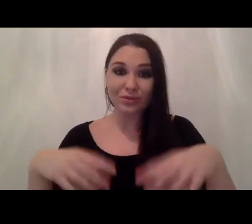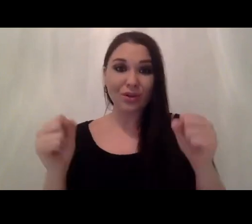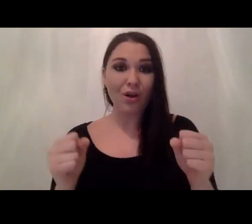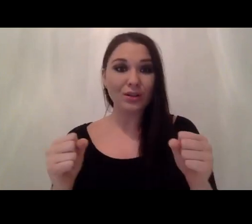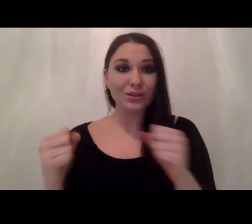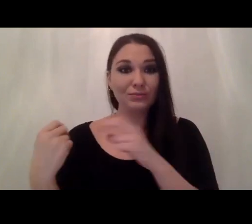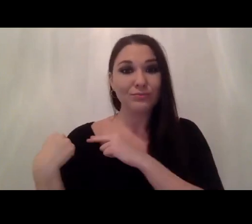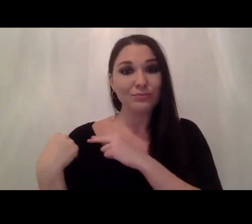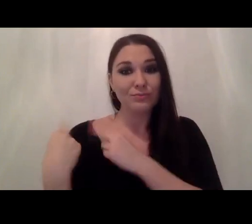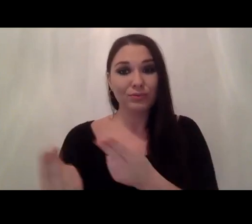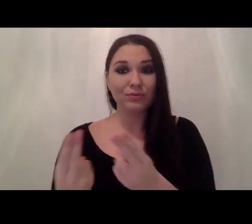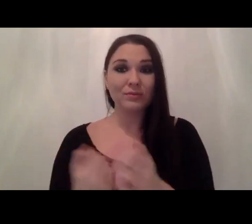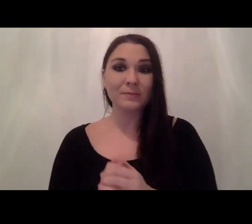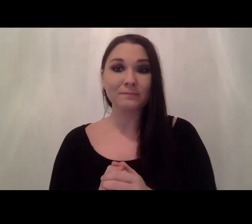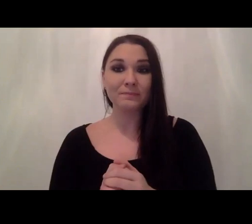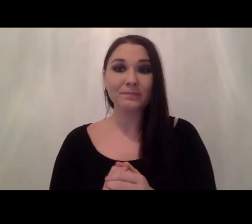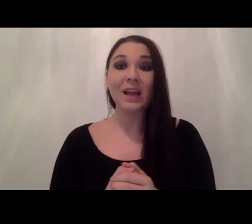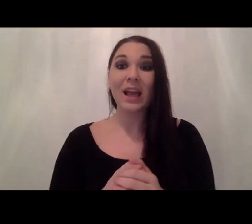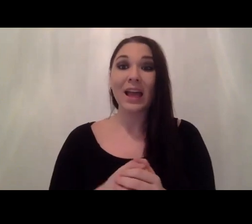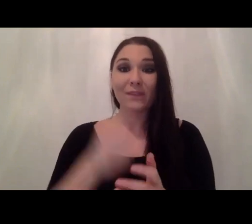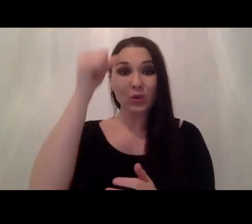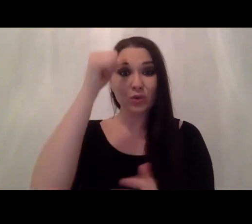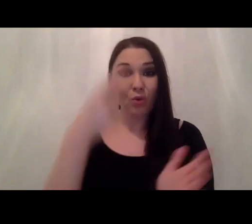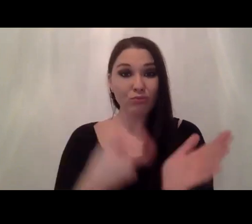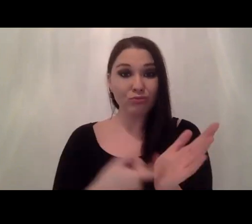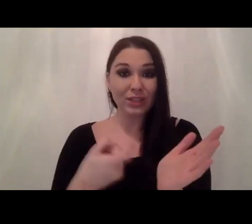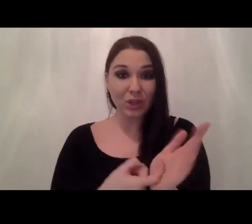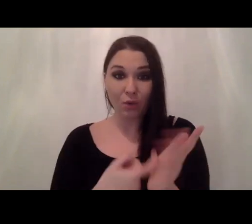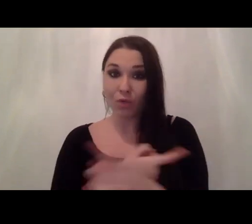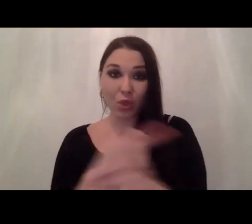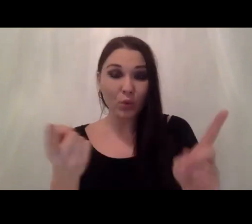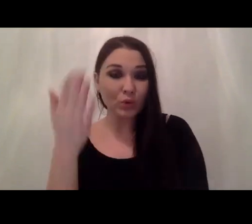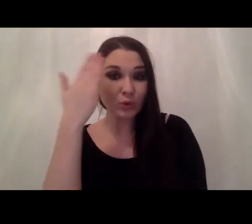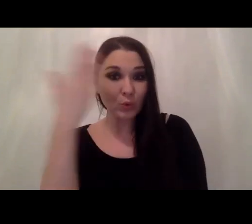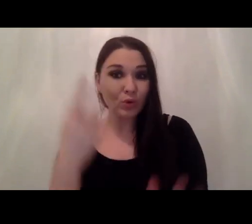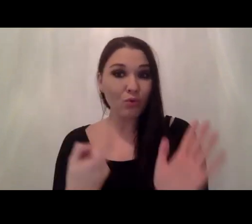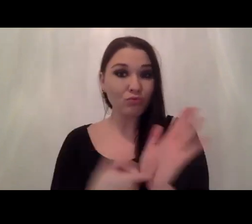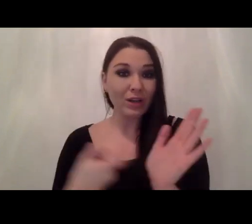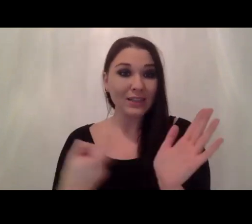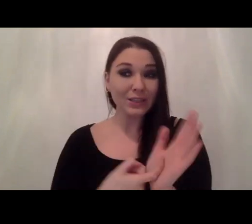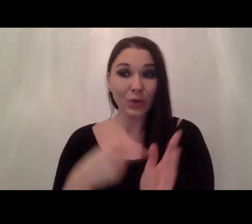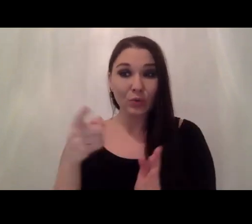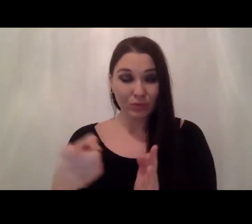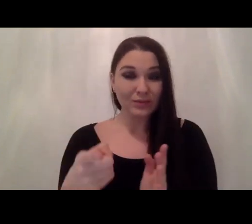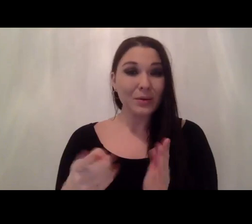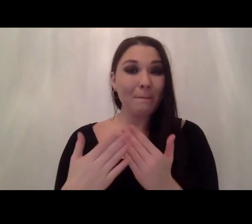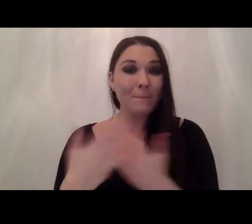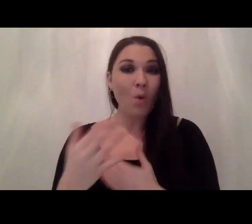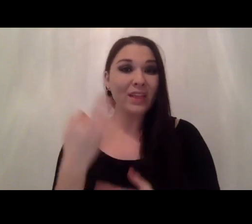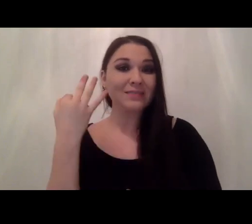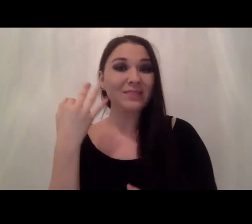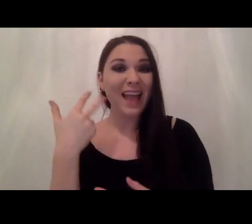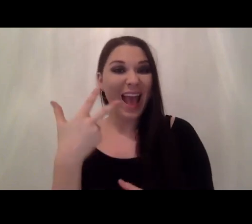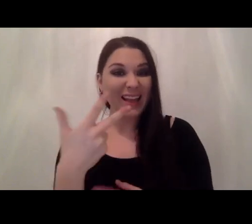here. So for those who don't know Rodrigo, Rodrigo is a computer vision engineer at AutoOne. He has more than eight years experience developing computer vision